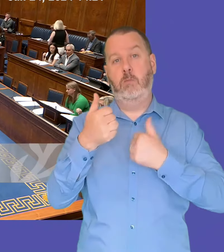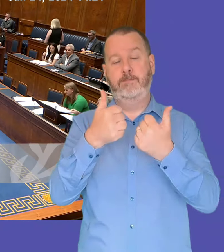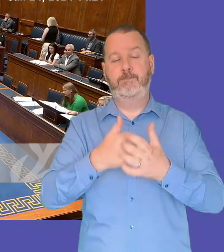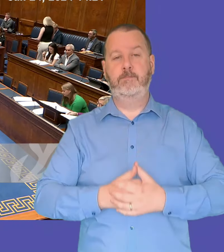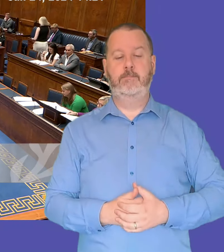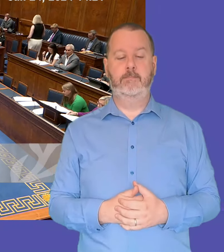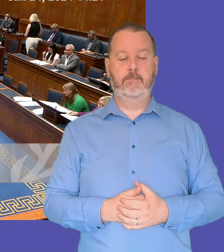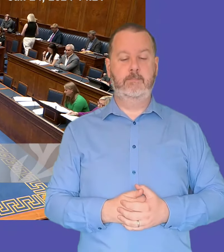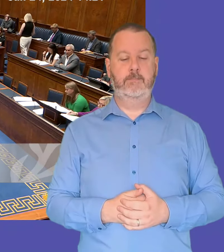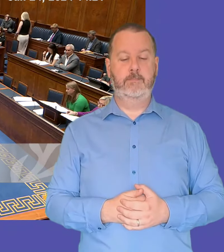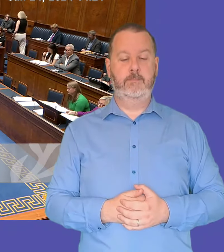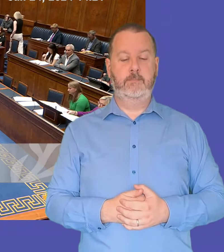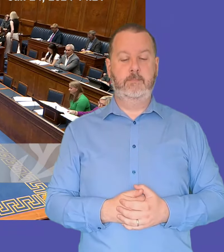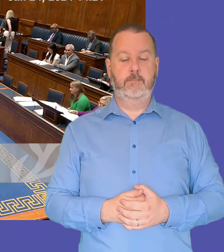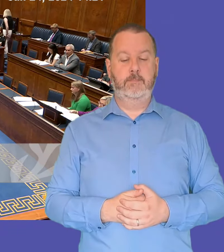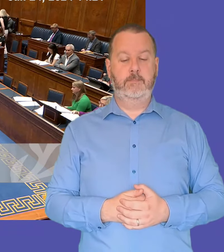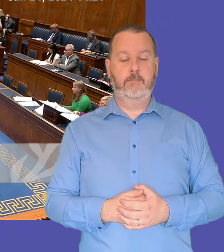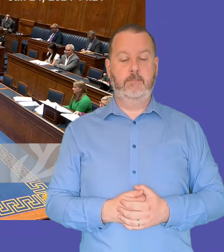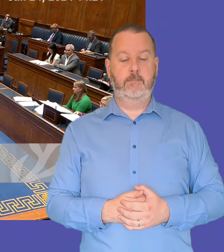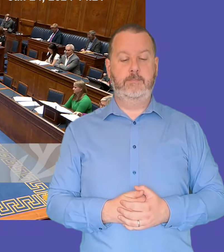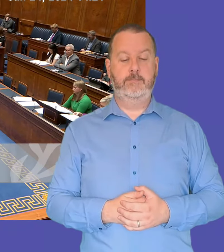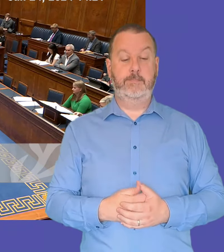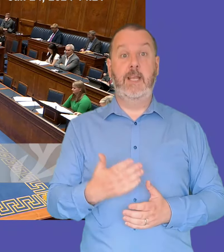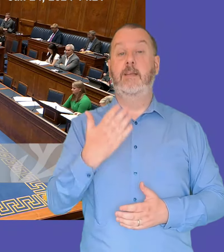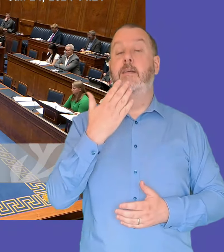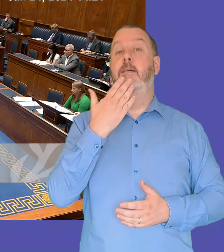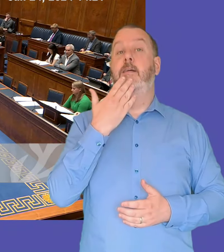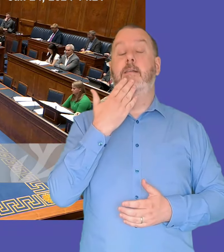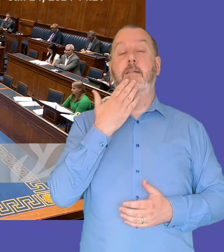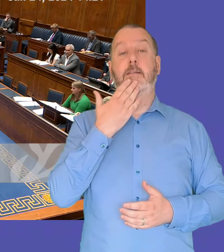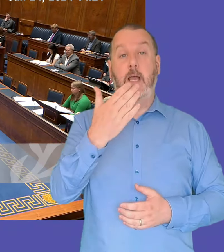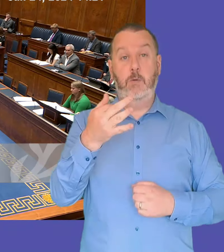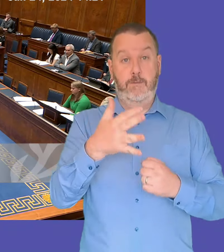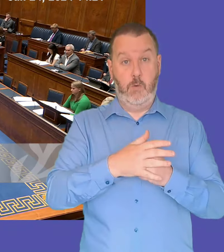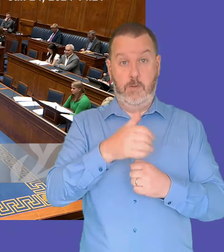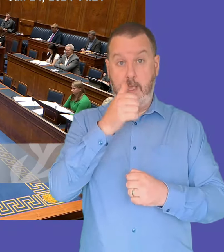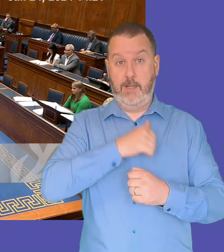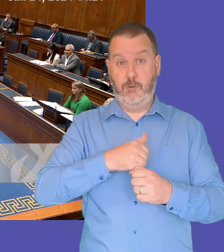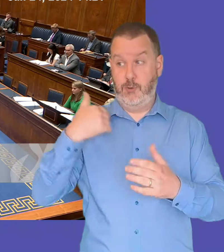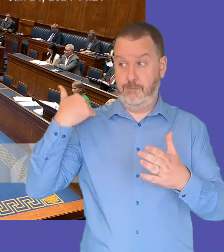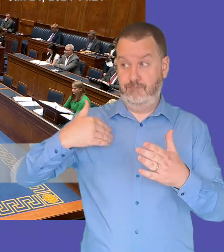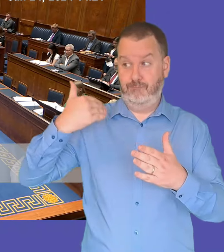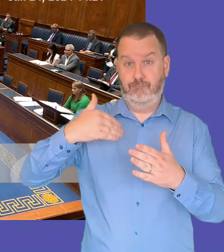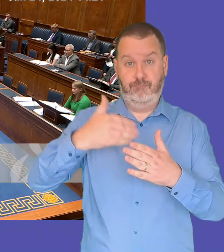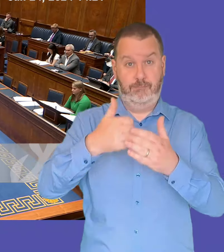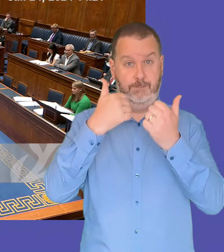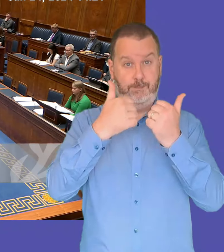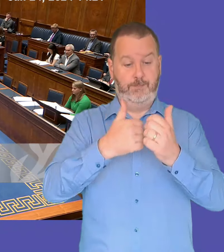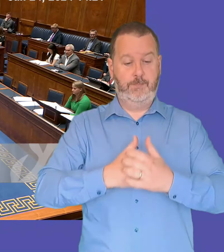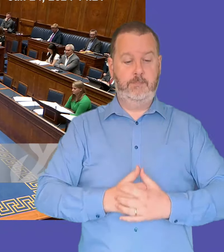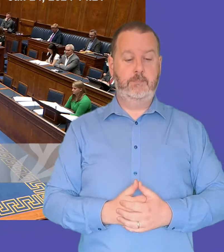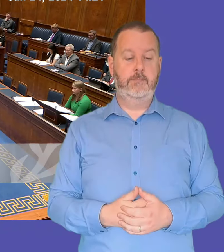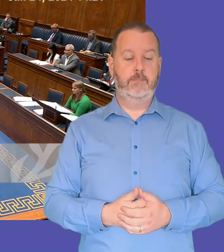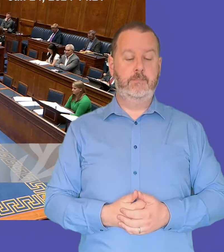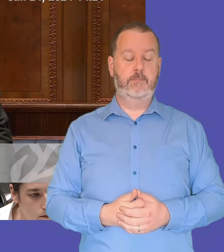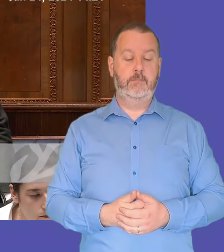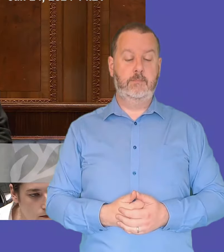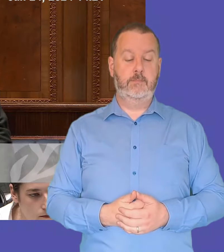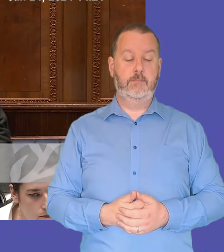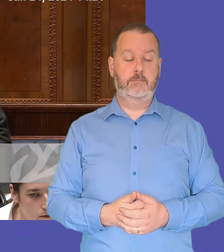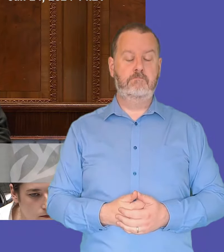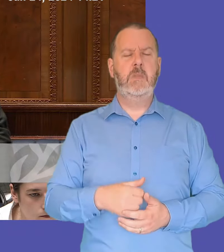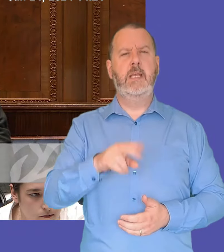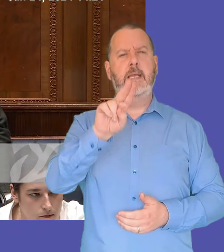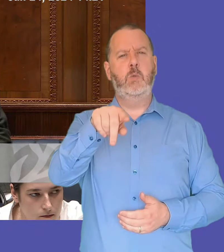got uh prilas kincarla agus uh bwihis flesh on uh our social foster uh minister could you